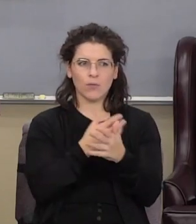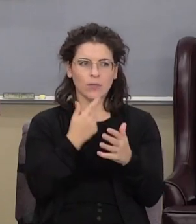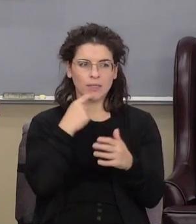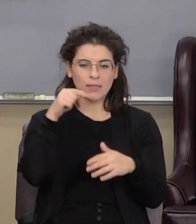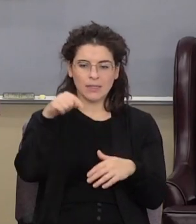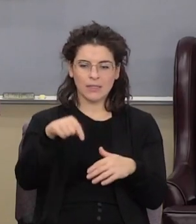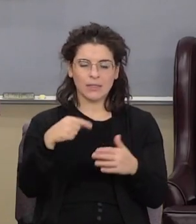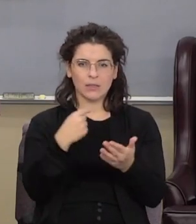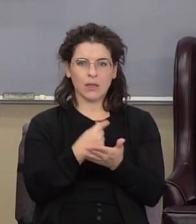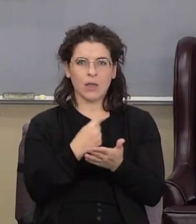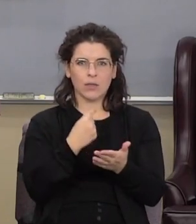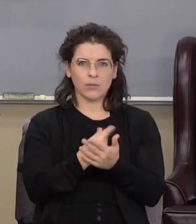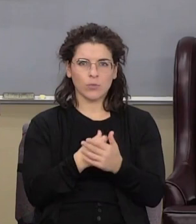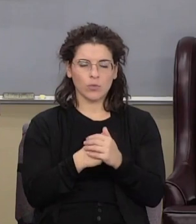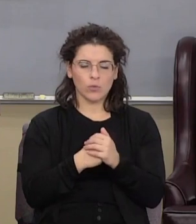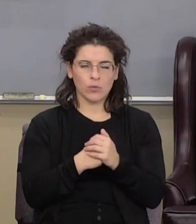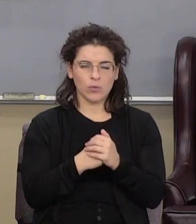gospel